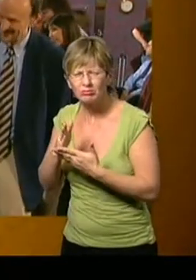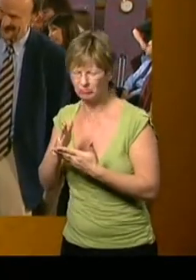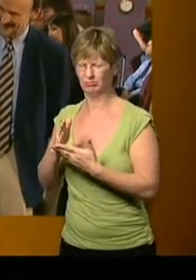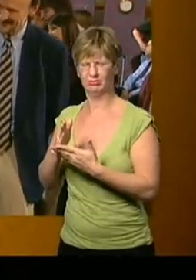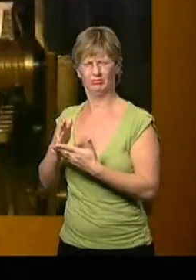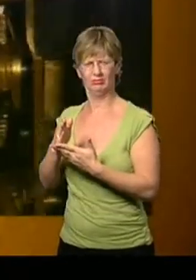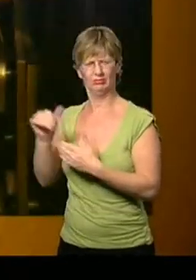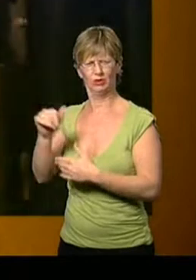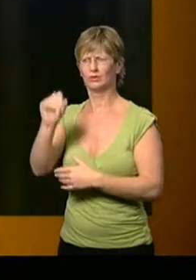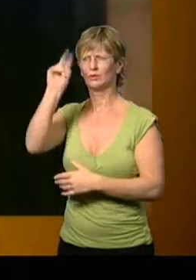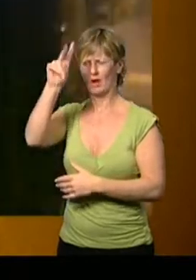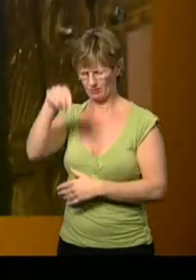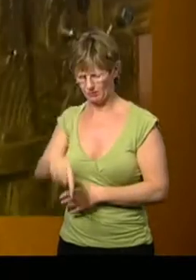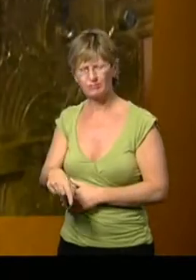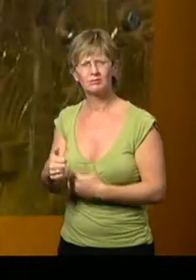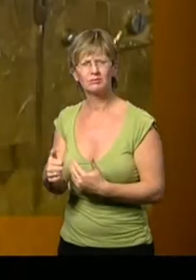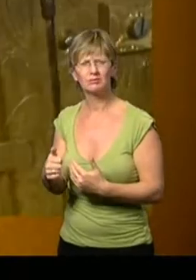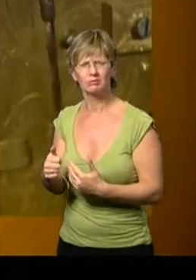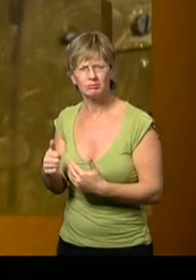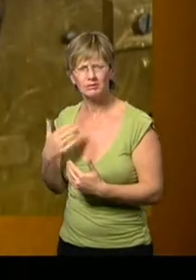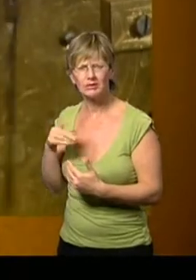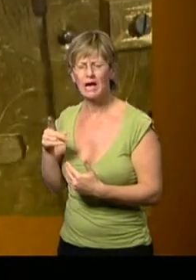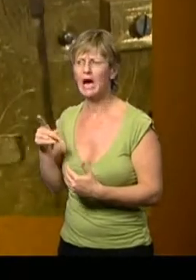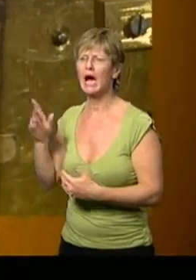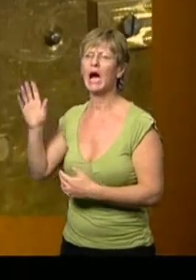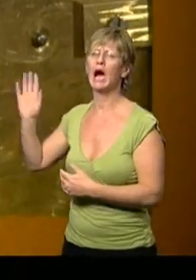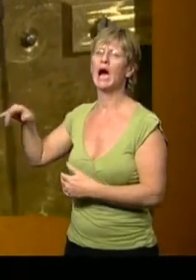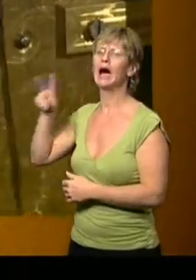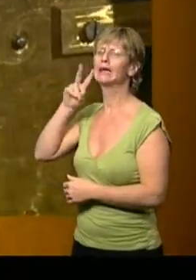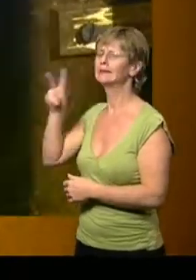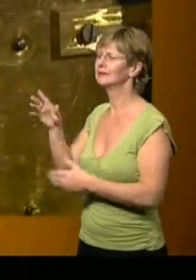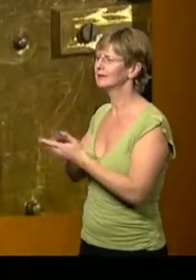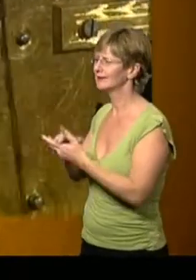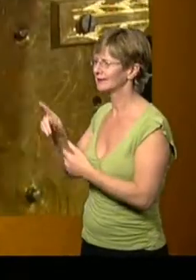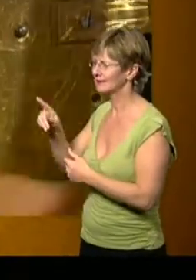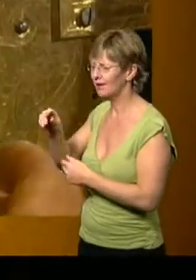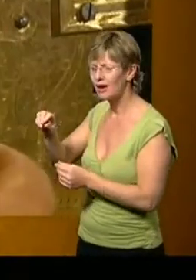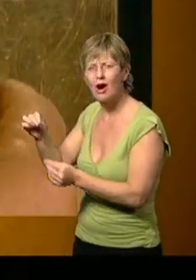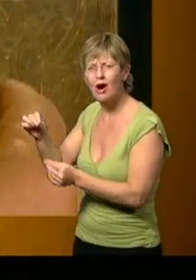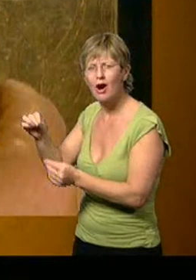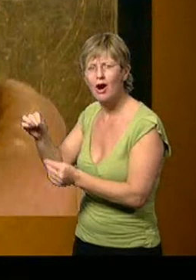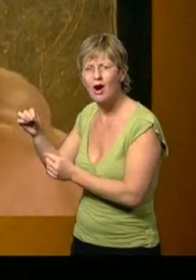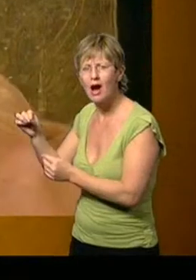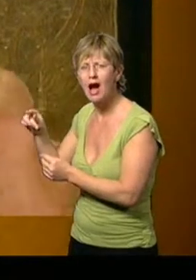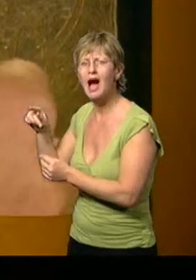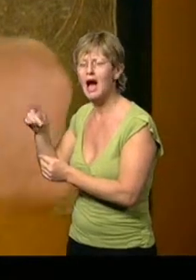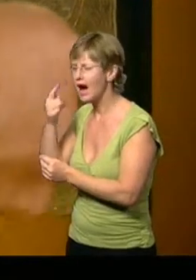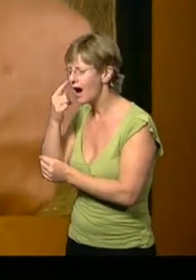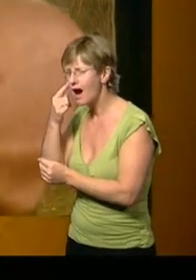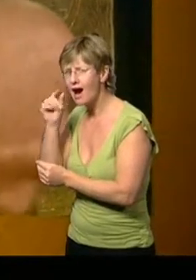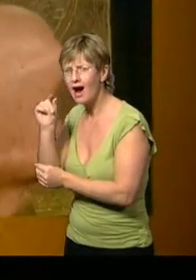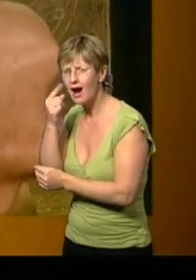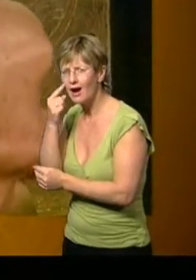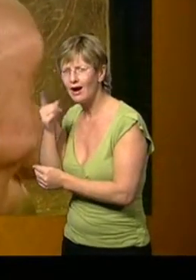Oh, I see what you mean. Yes. Let's just lock up the pendulum and have a little